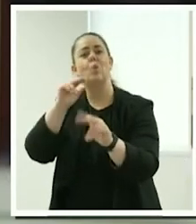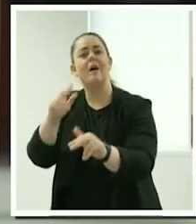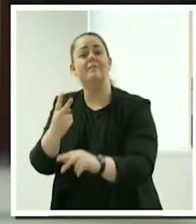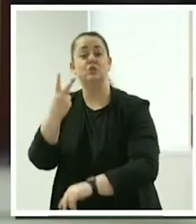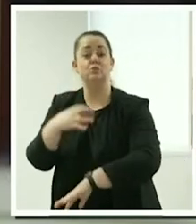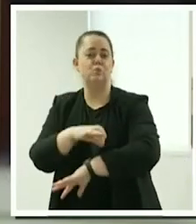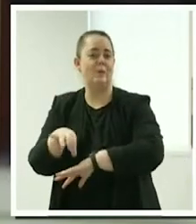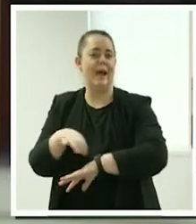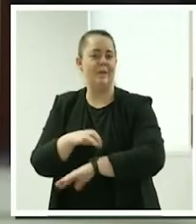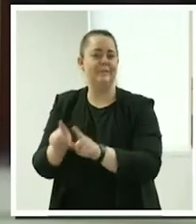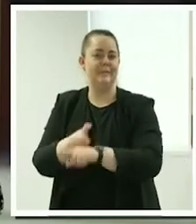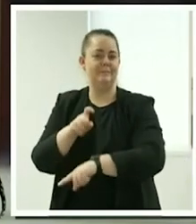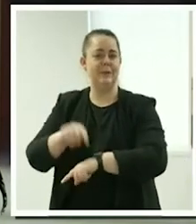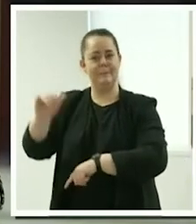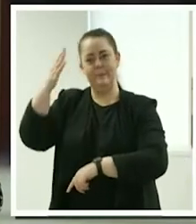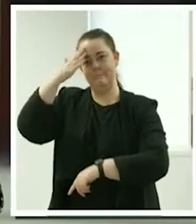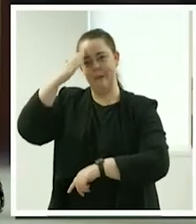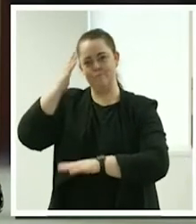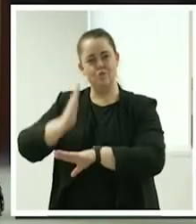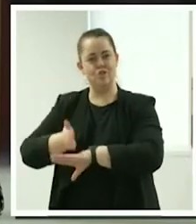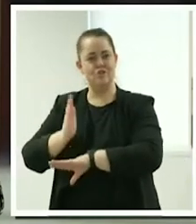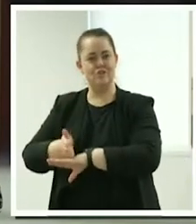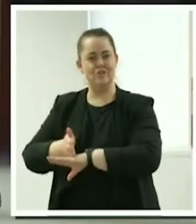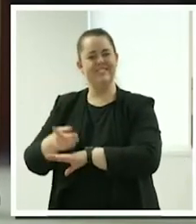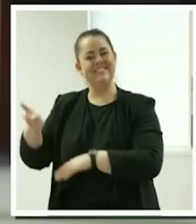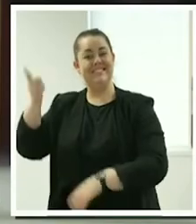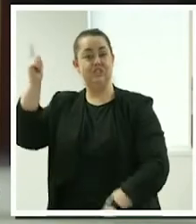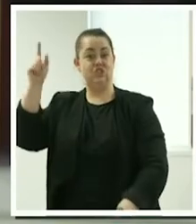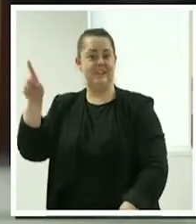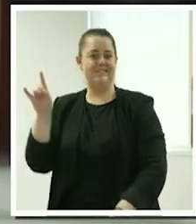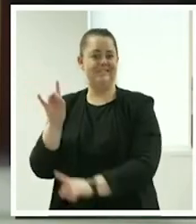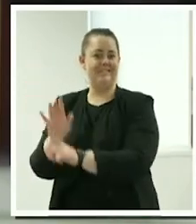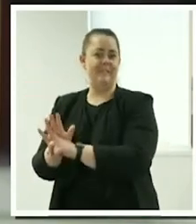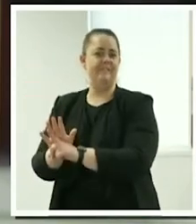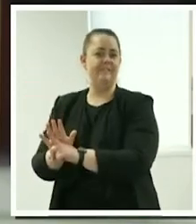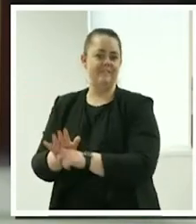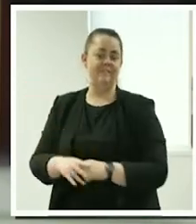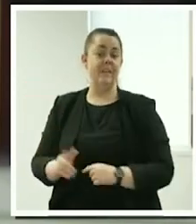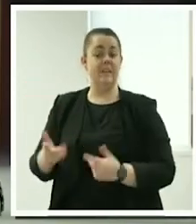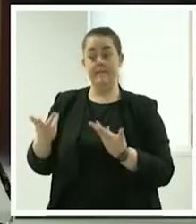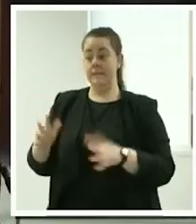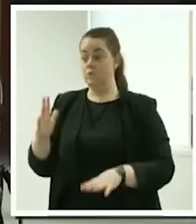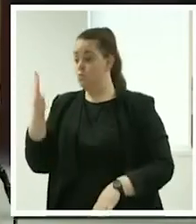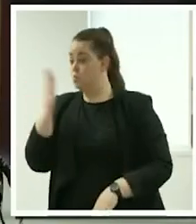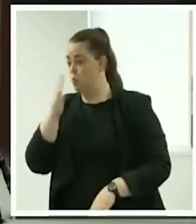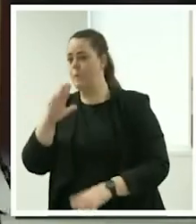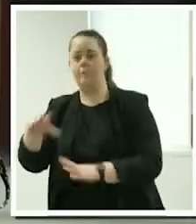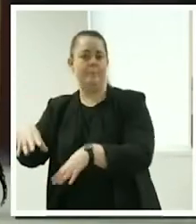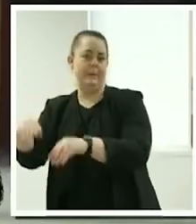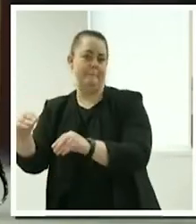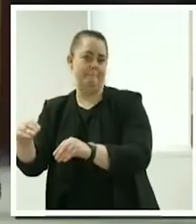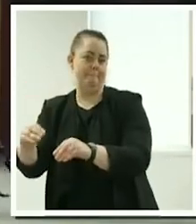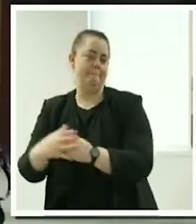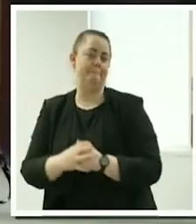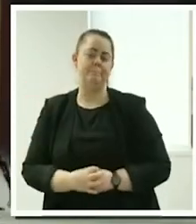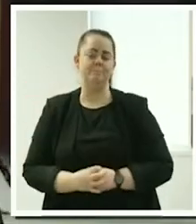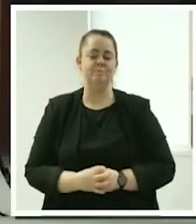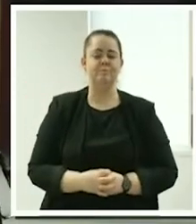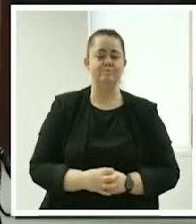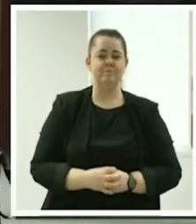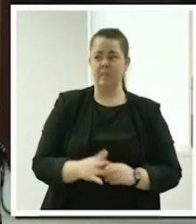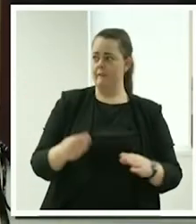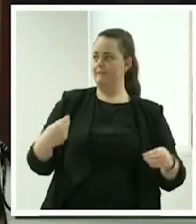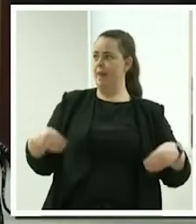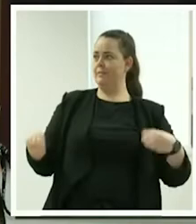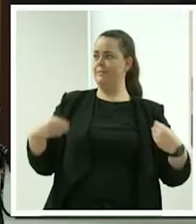um kept working she was a she's a teacher as well so when she finished school she could collect him and having that flexibility